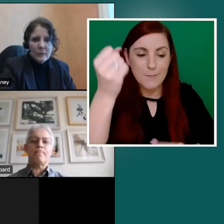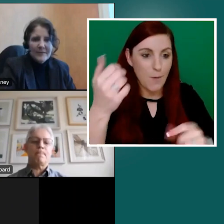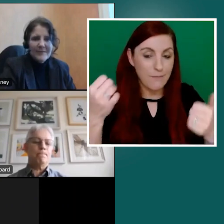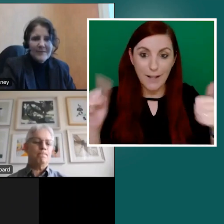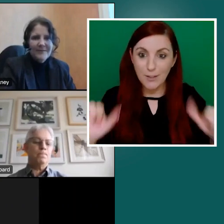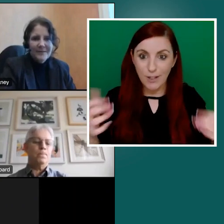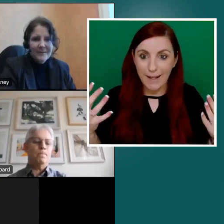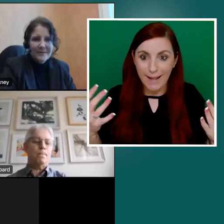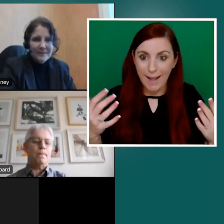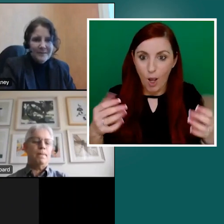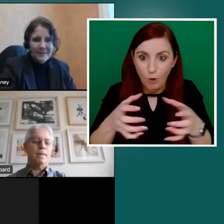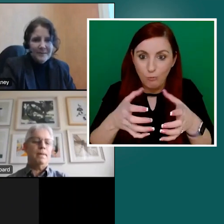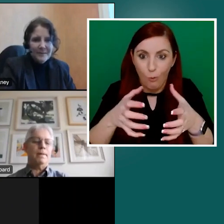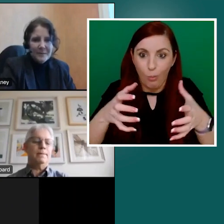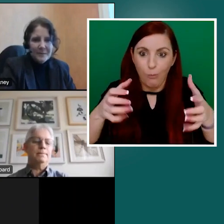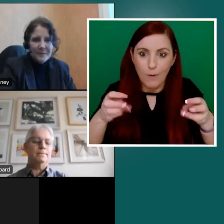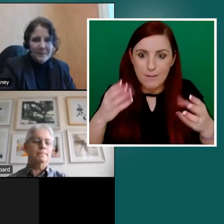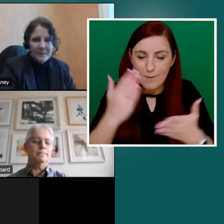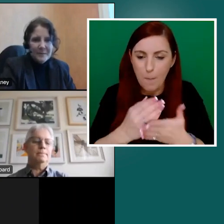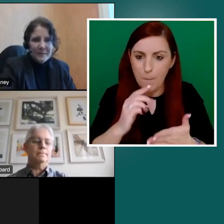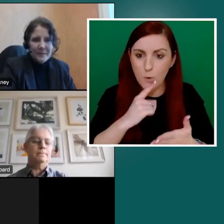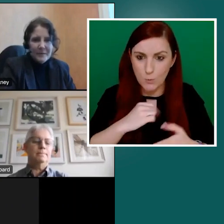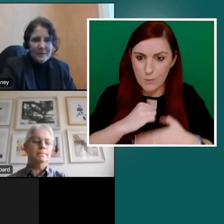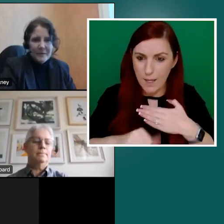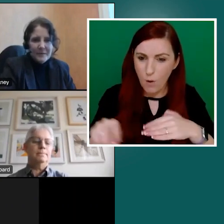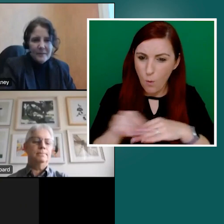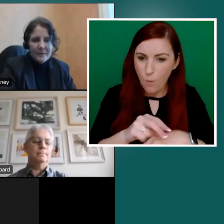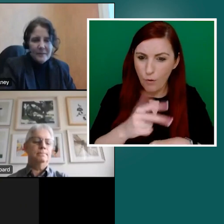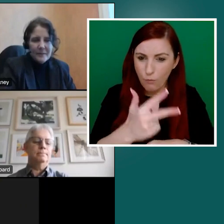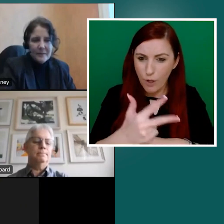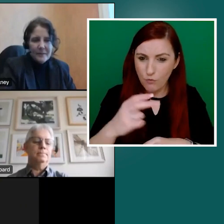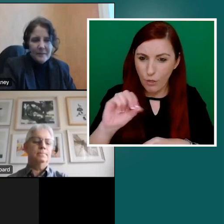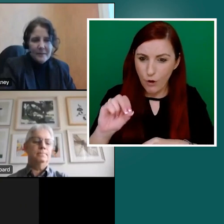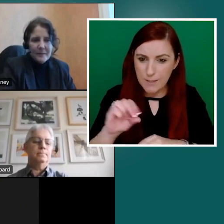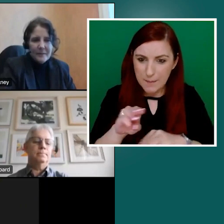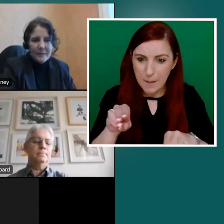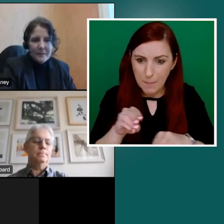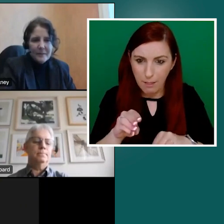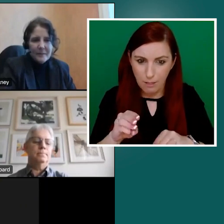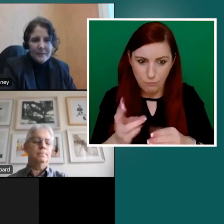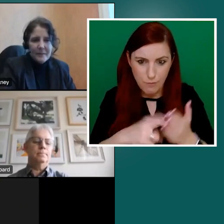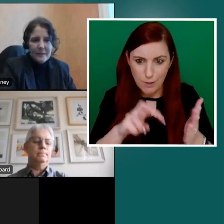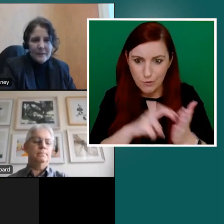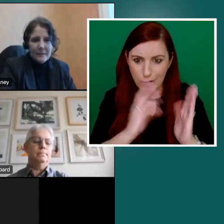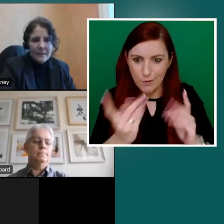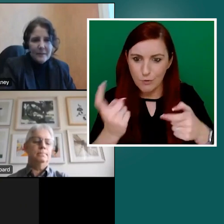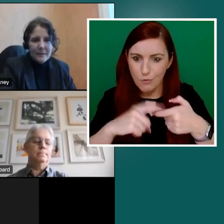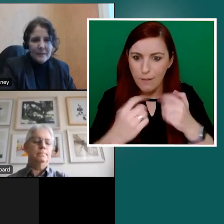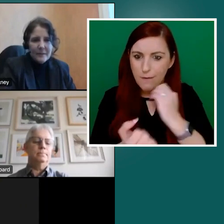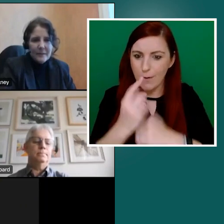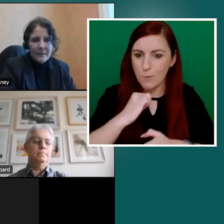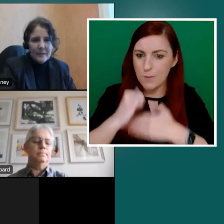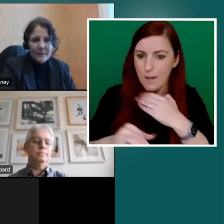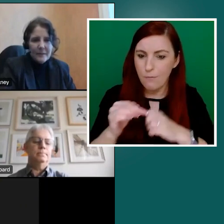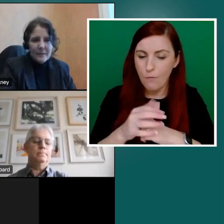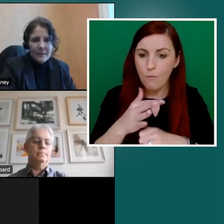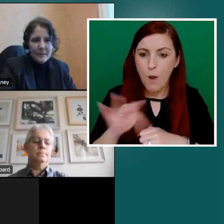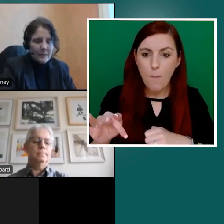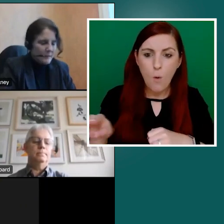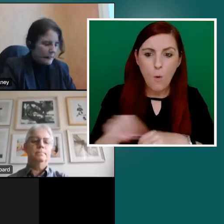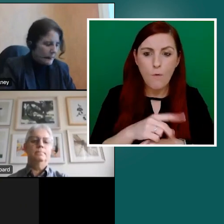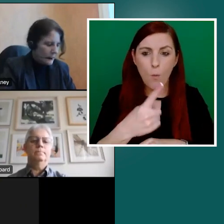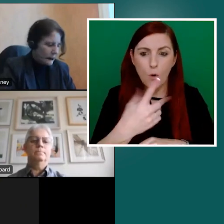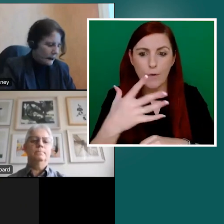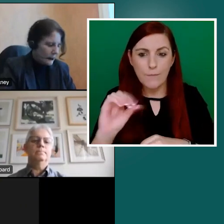to stop. But today we have over 330 people registered to join the event from over 150 public